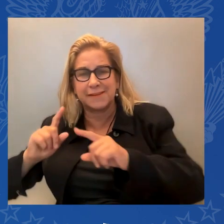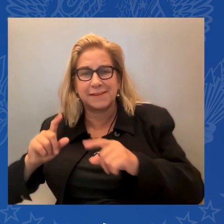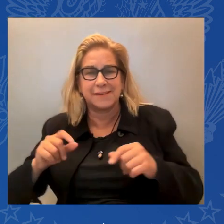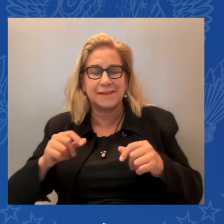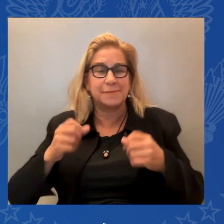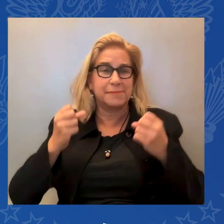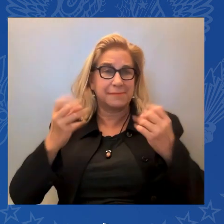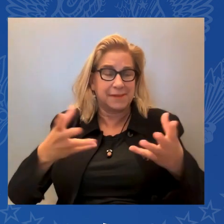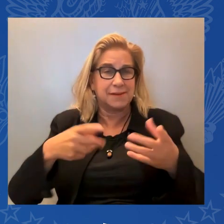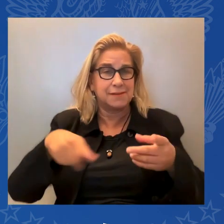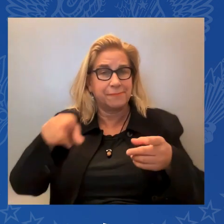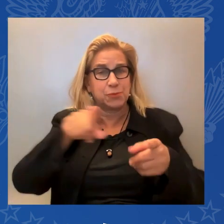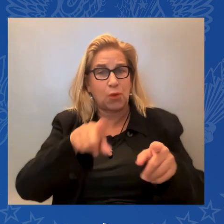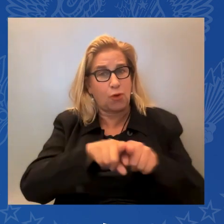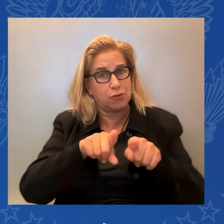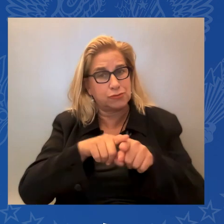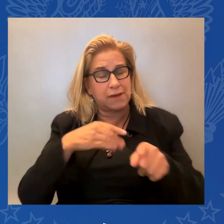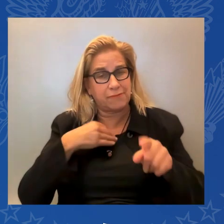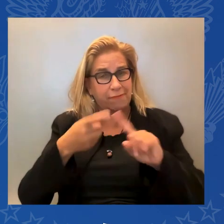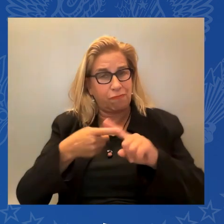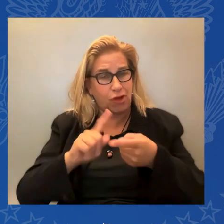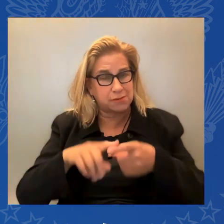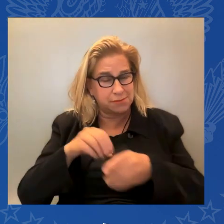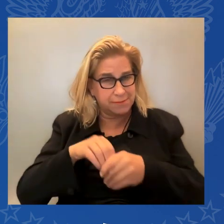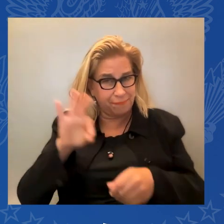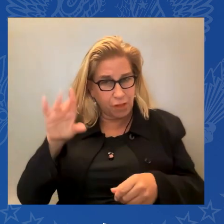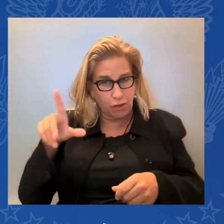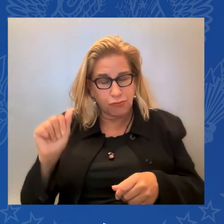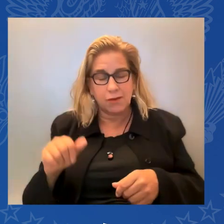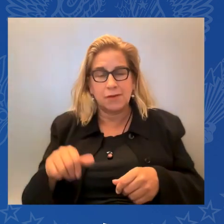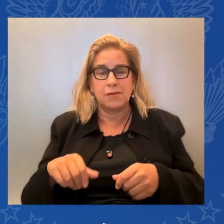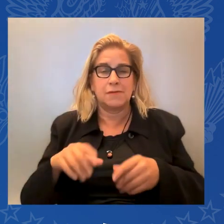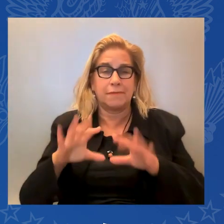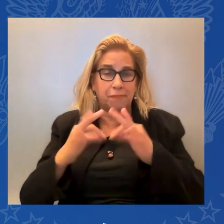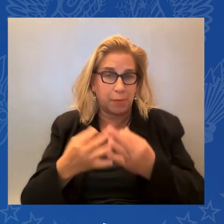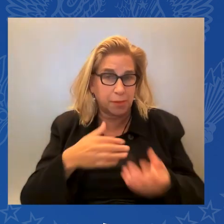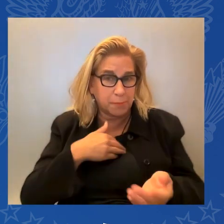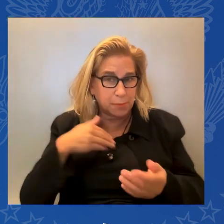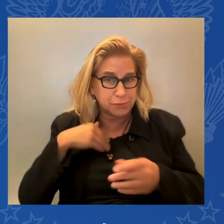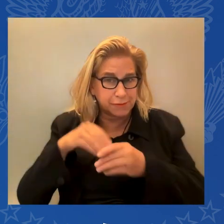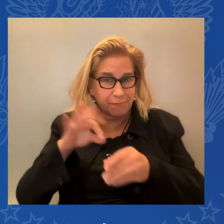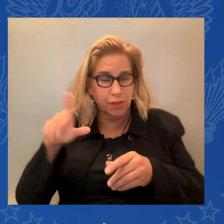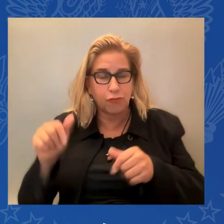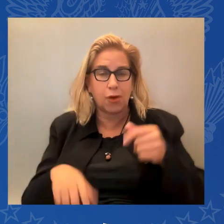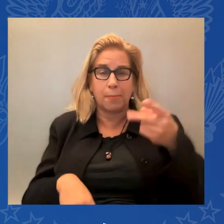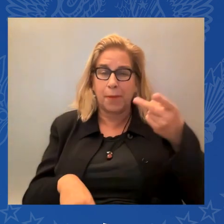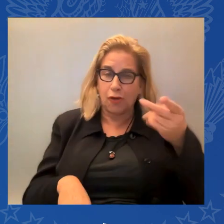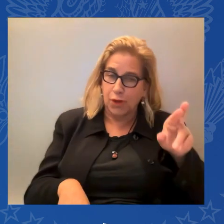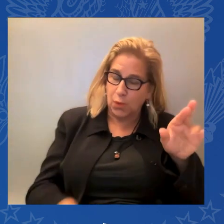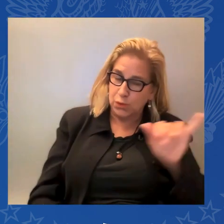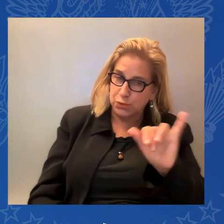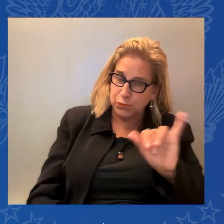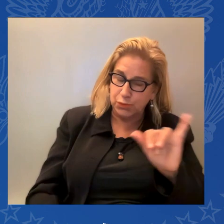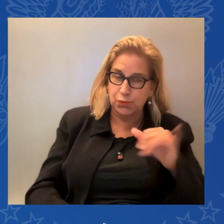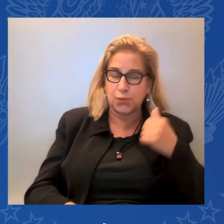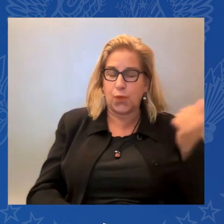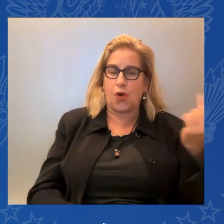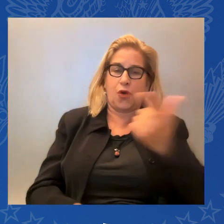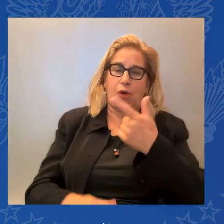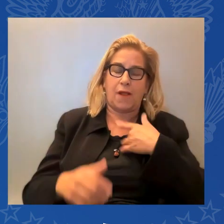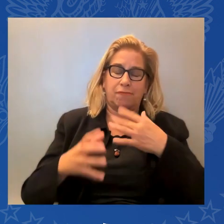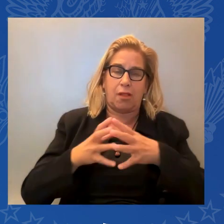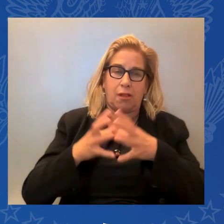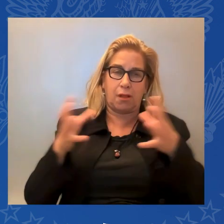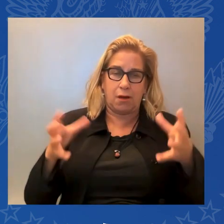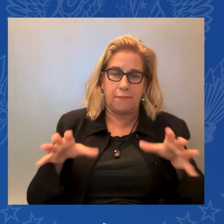still have so much more work to do in Puerto Rico. And I just this reception falls on